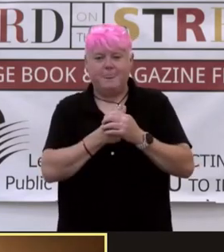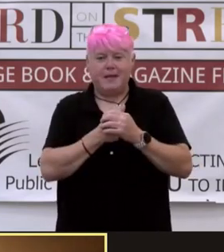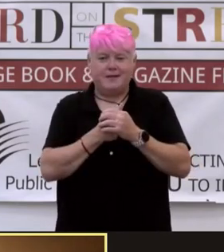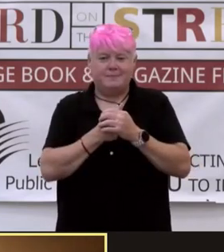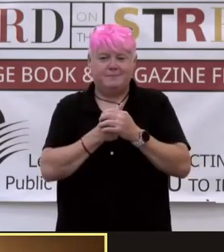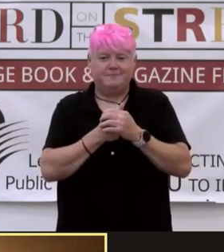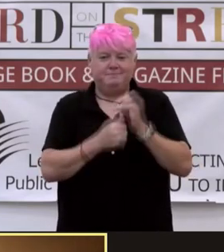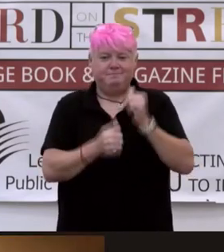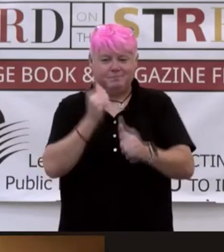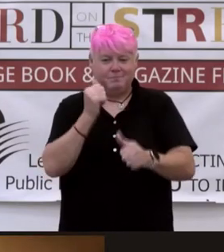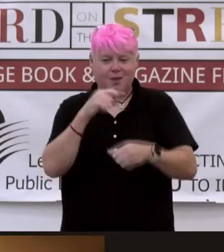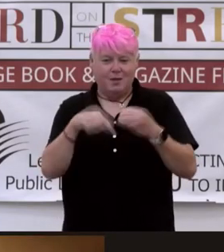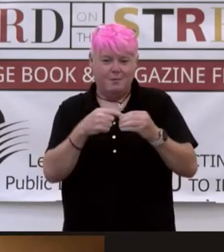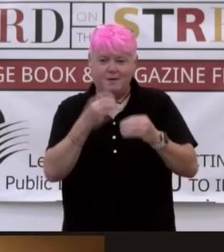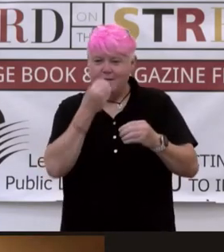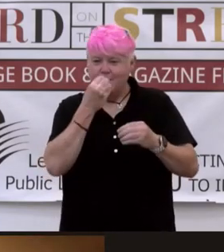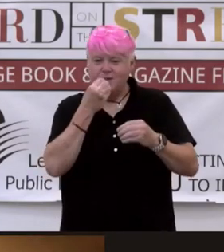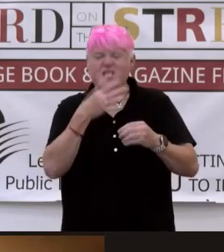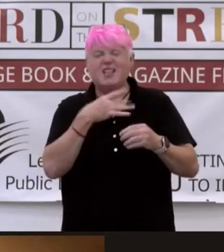That's a solid decision.